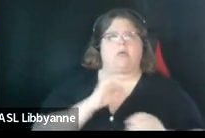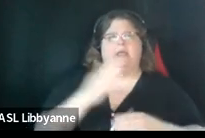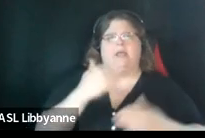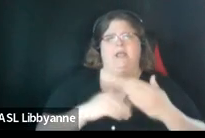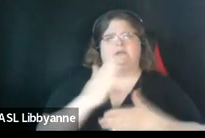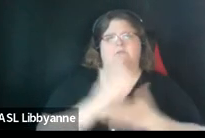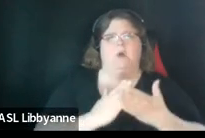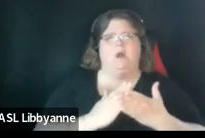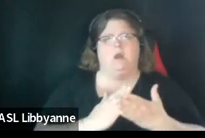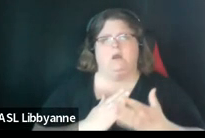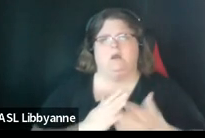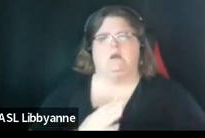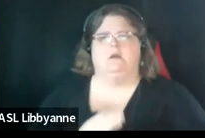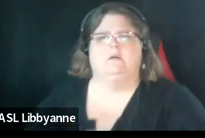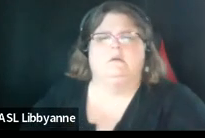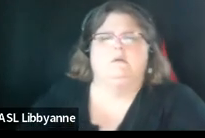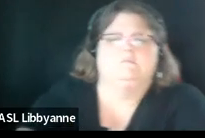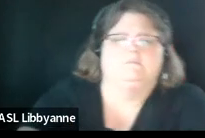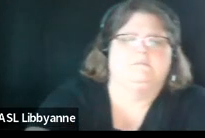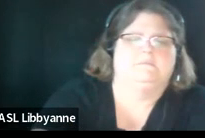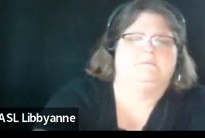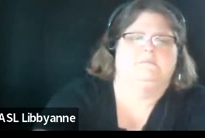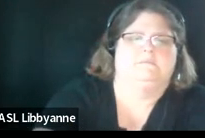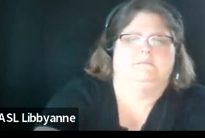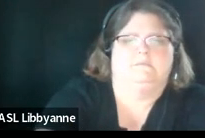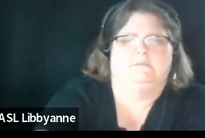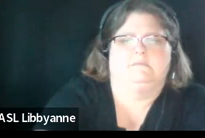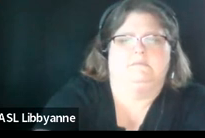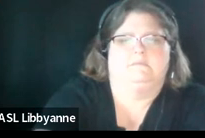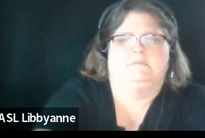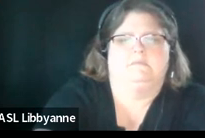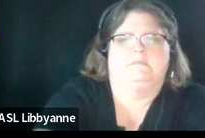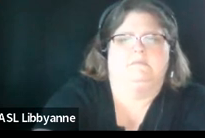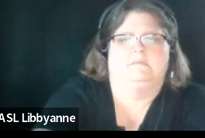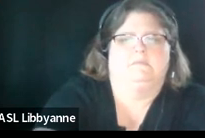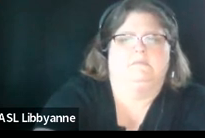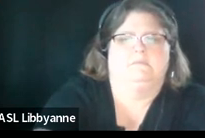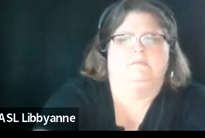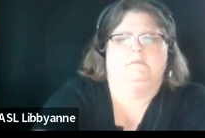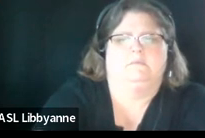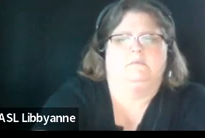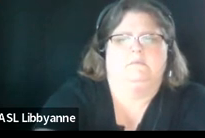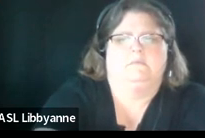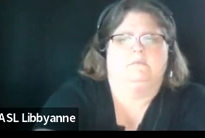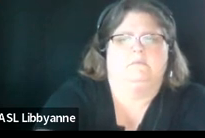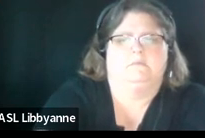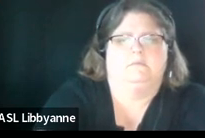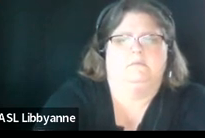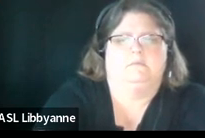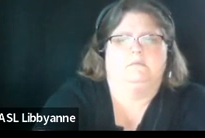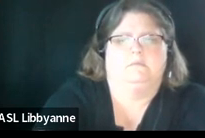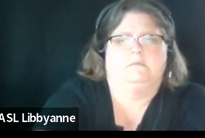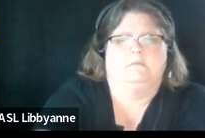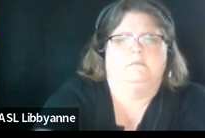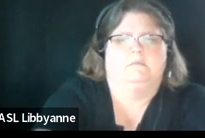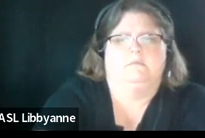family is family and community engagement and you see the first two bullets were added they're in blue